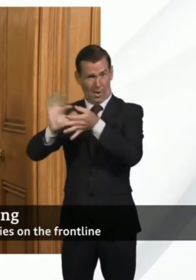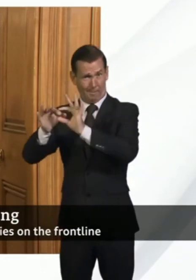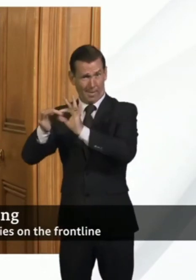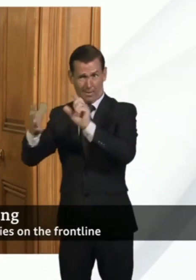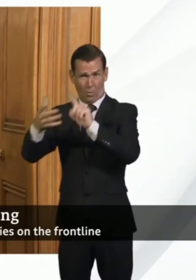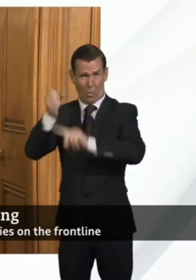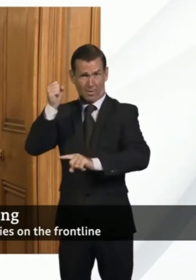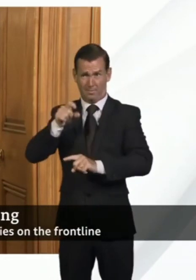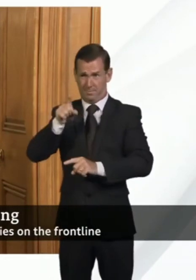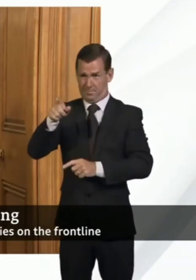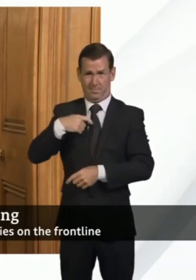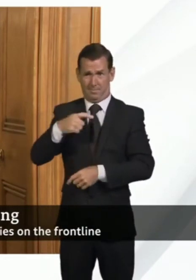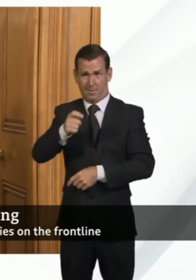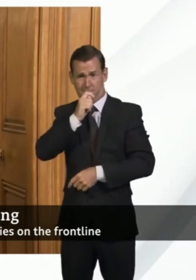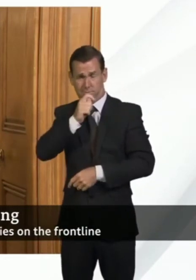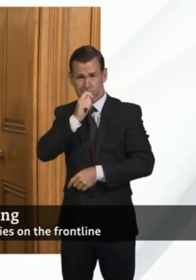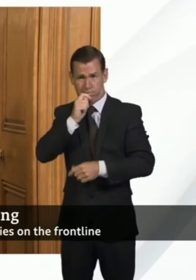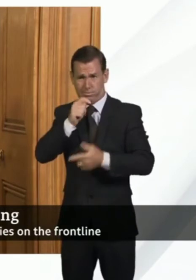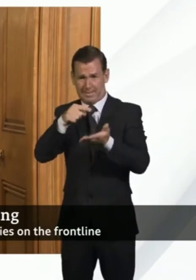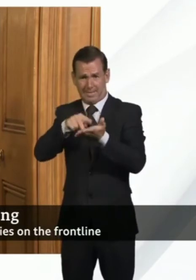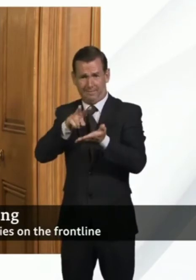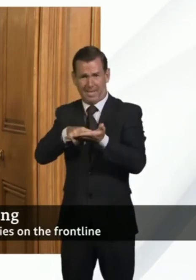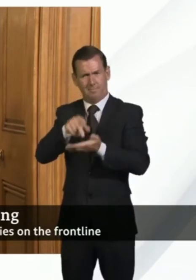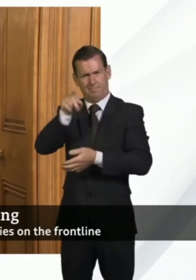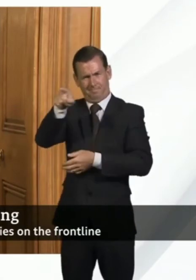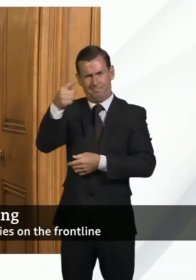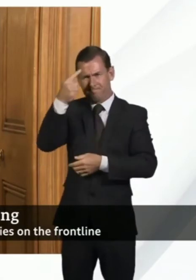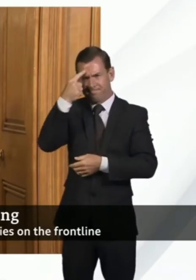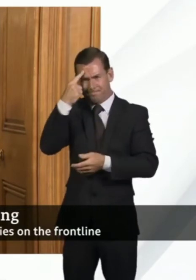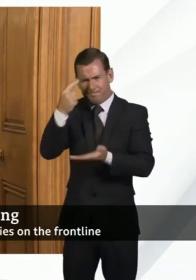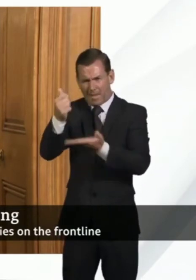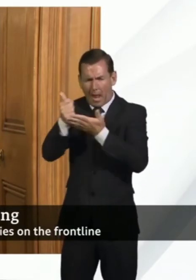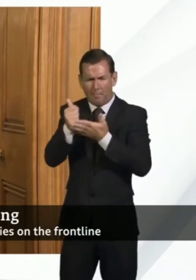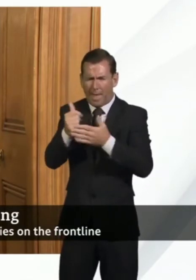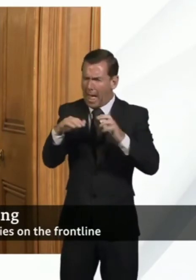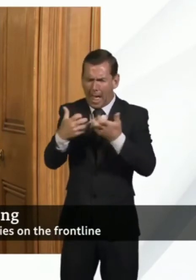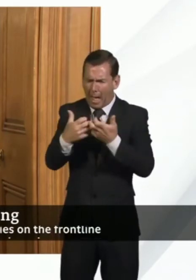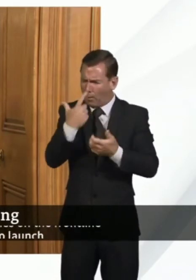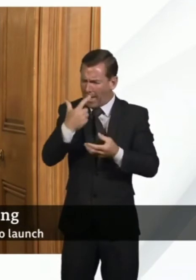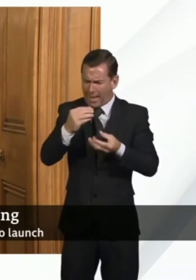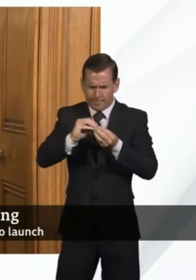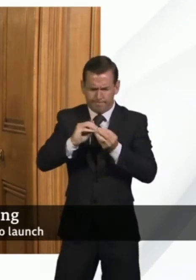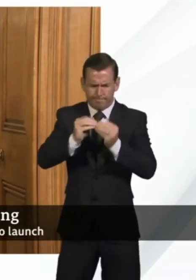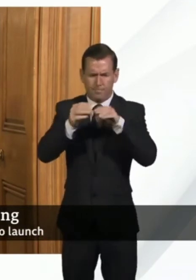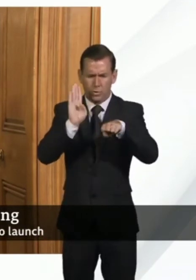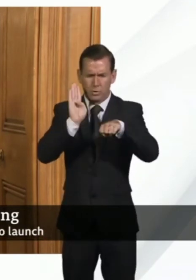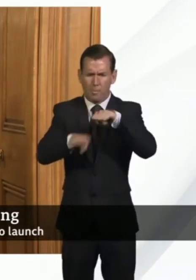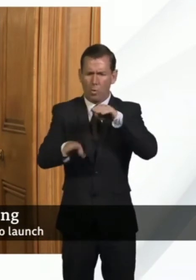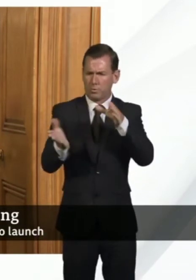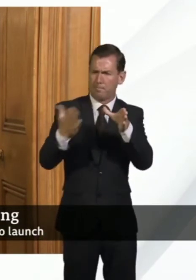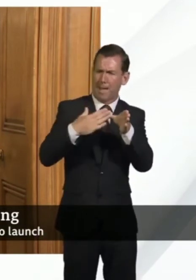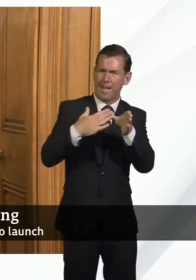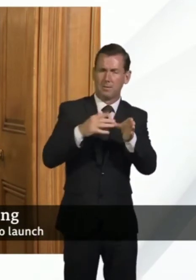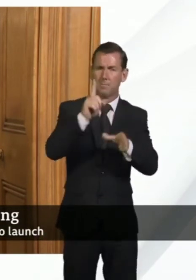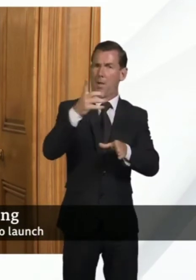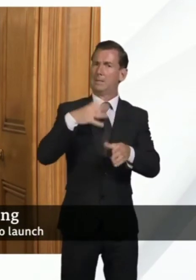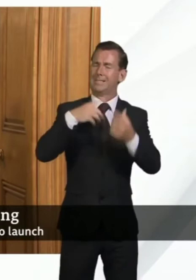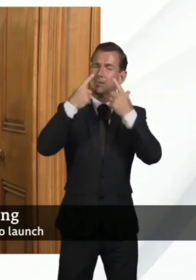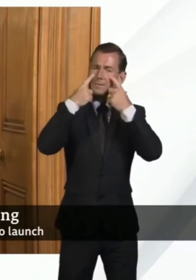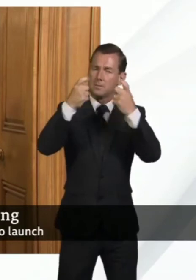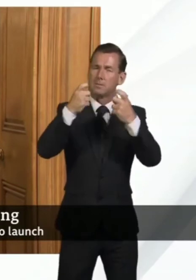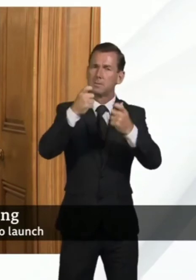broadcaster. And she will help us think through how we can get sport back safely in a way that works for both clubs, players and supporters alike.